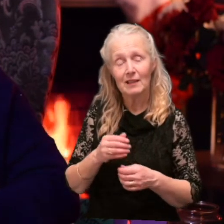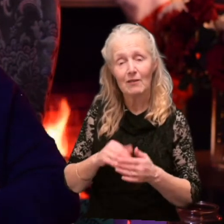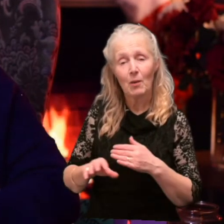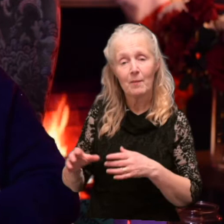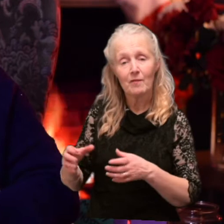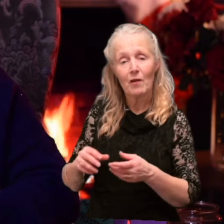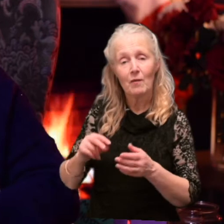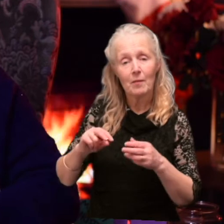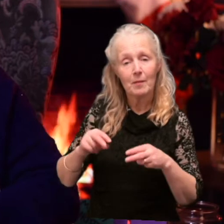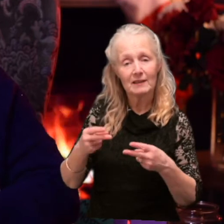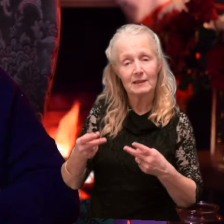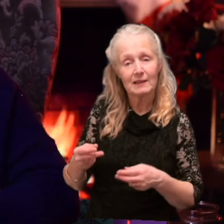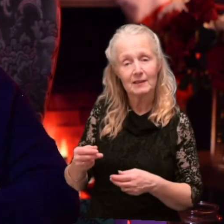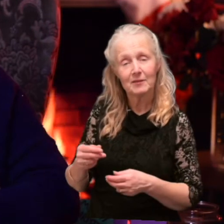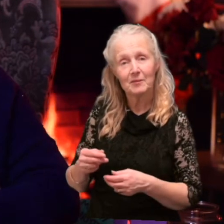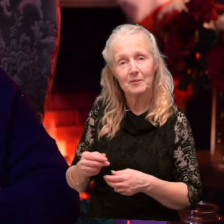me.